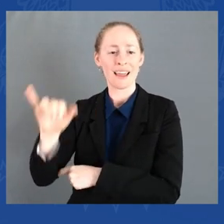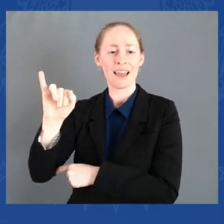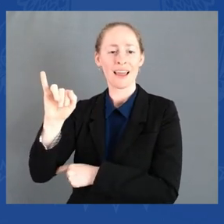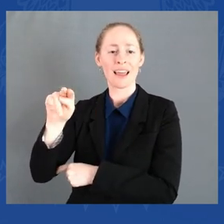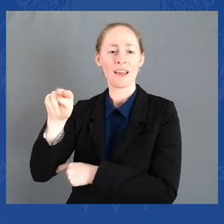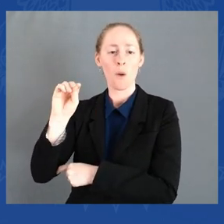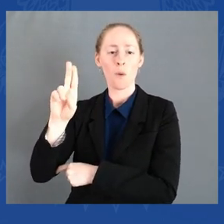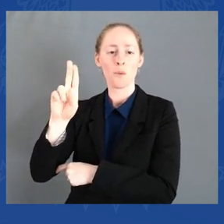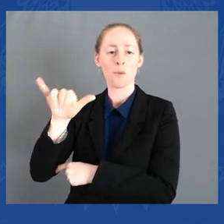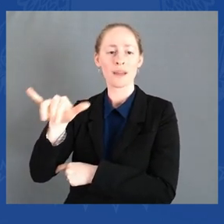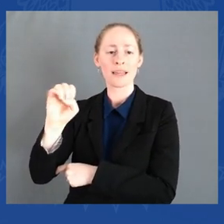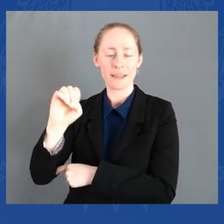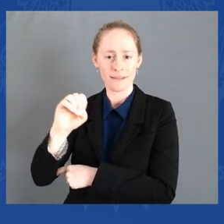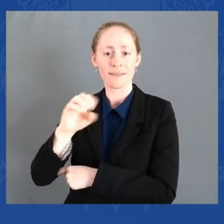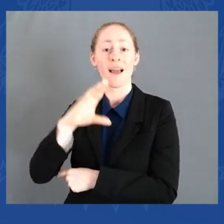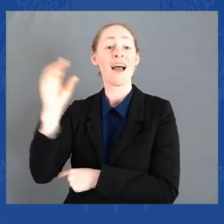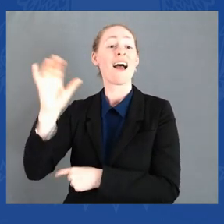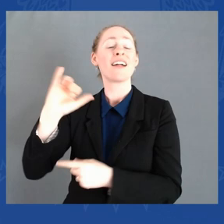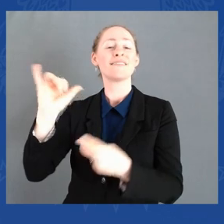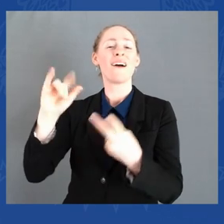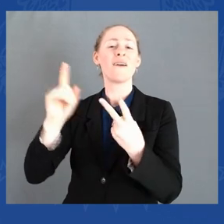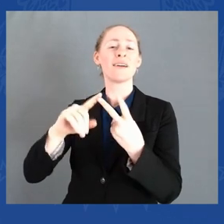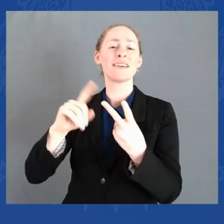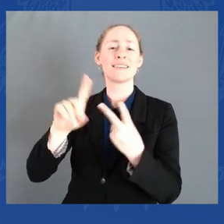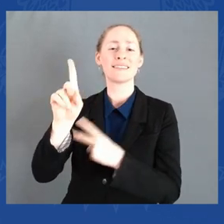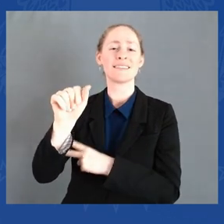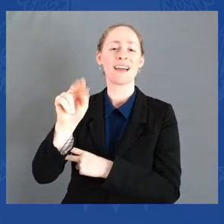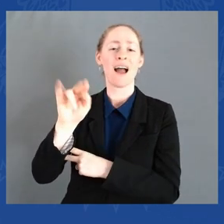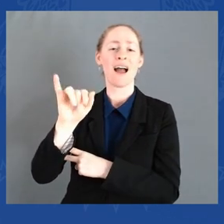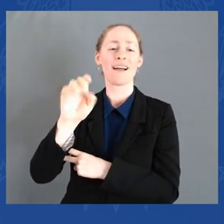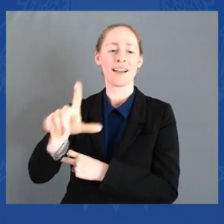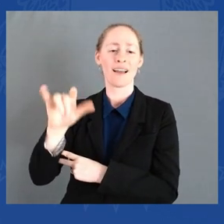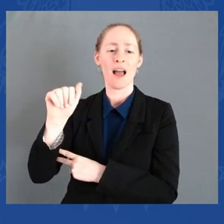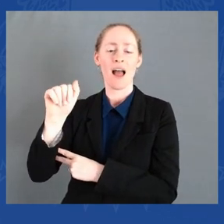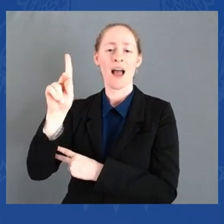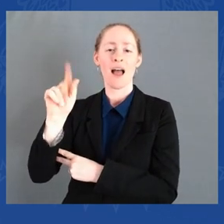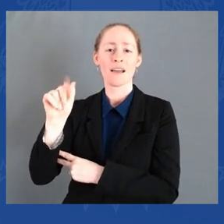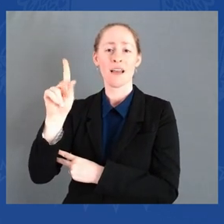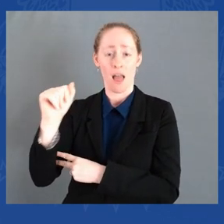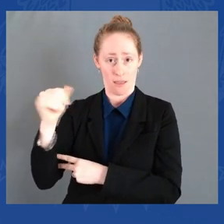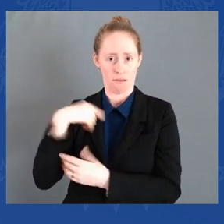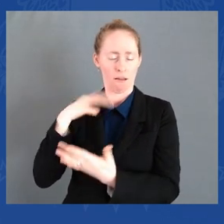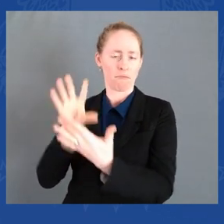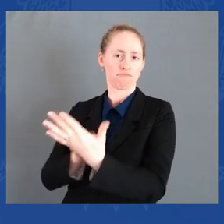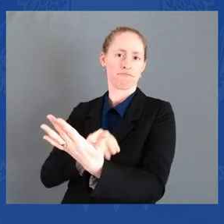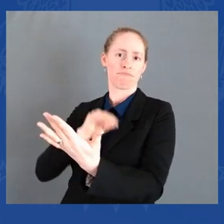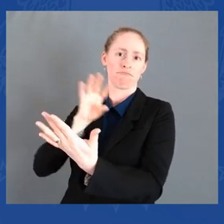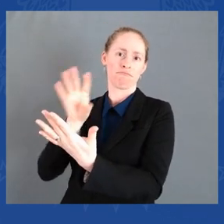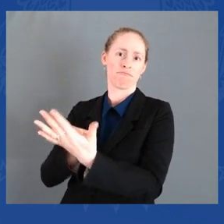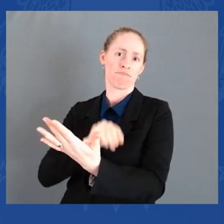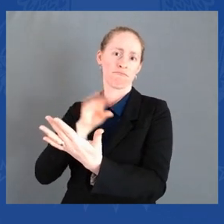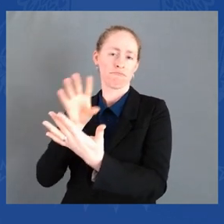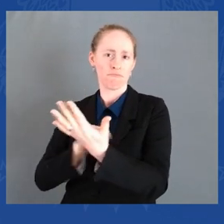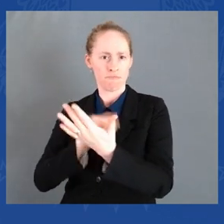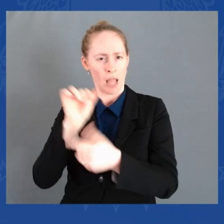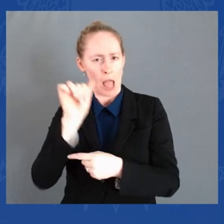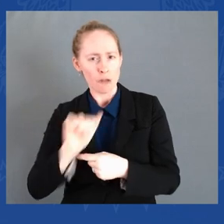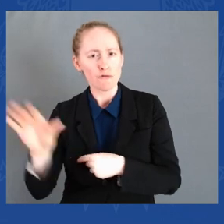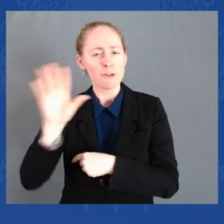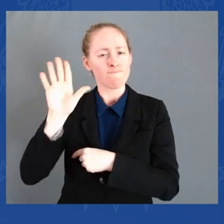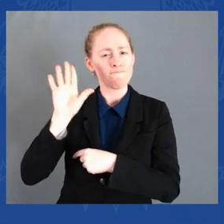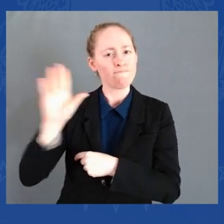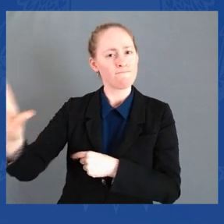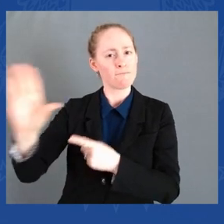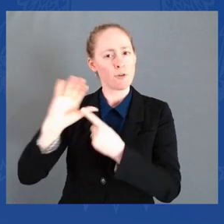about Asian Americans, they taught me that it is Native Americans, not Indian tribes, Native